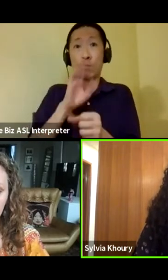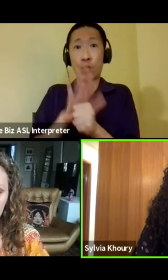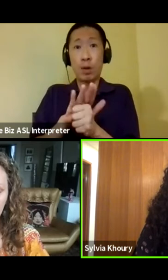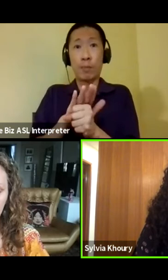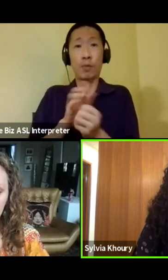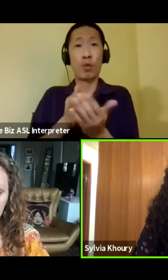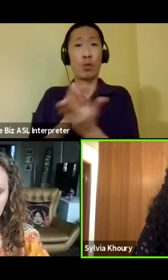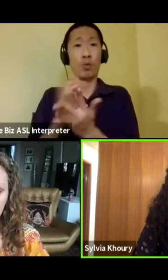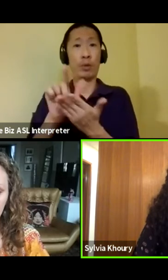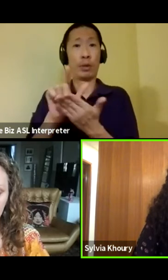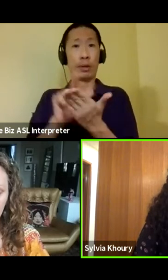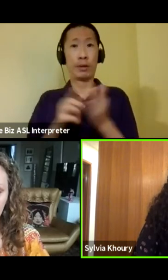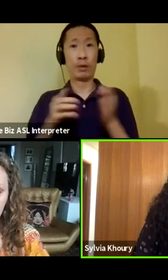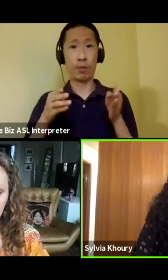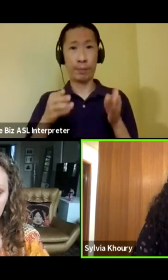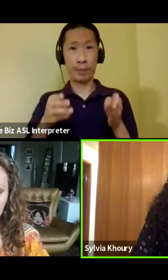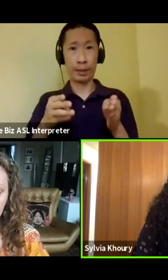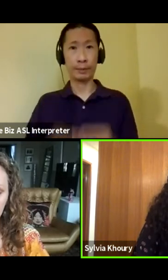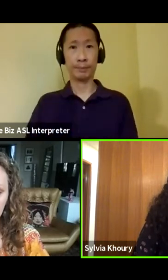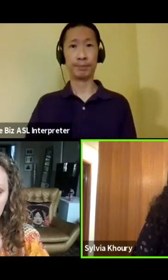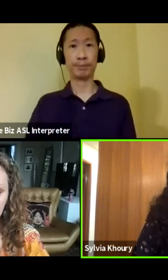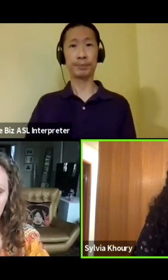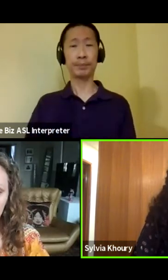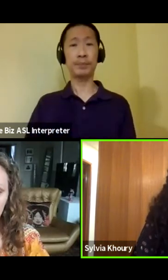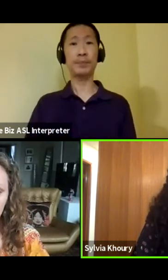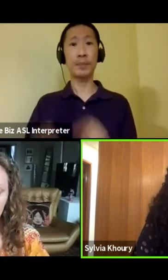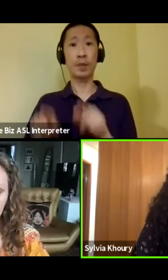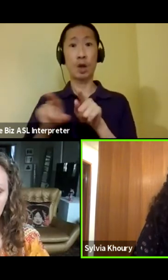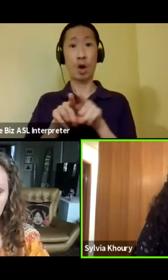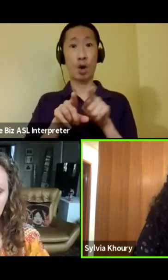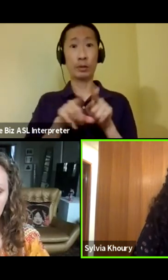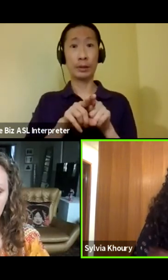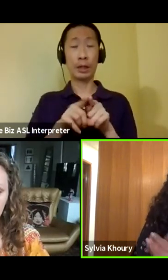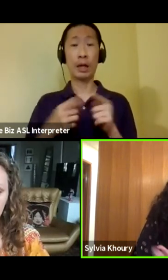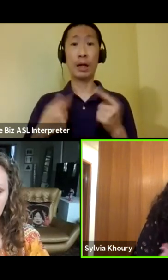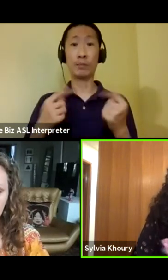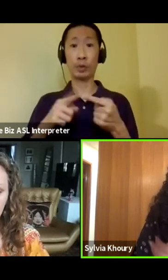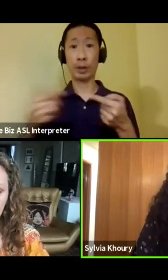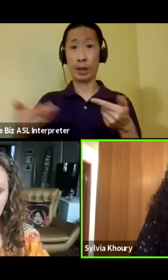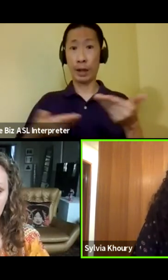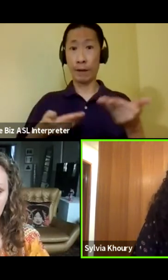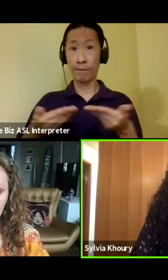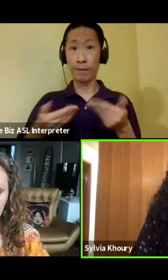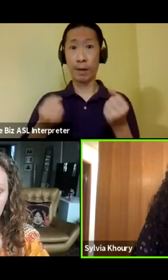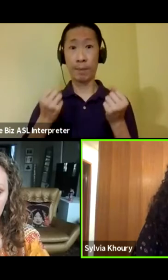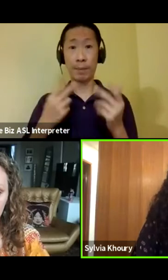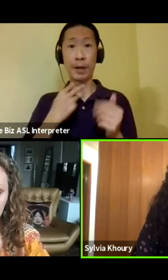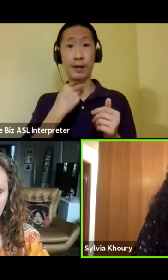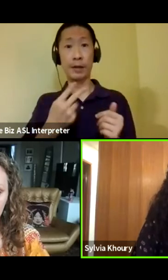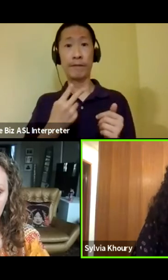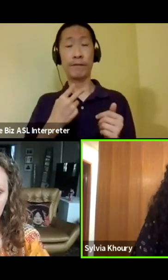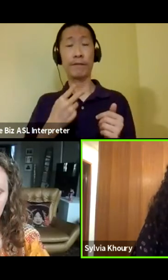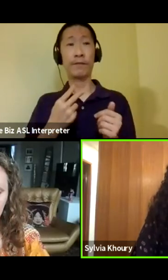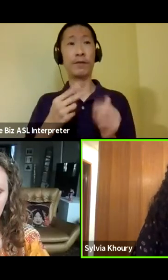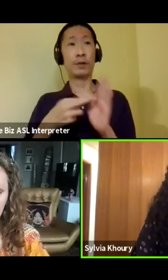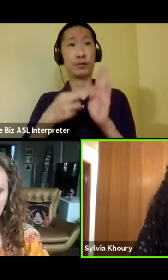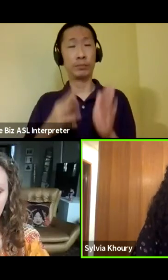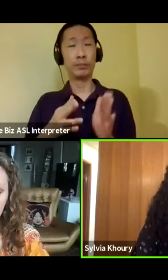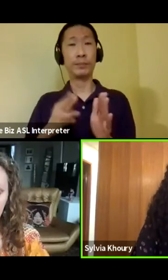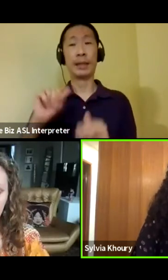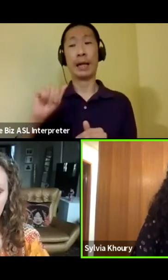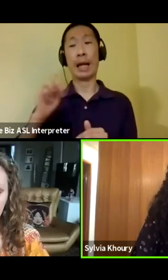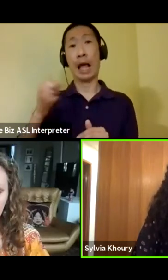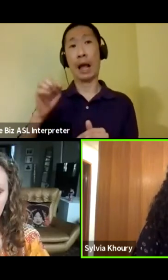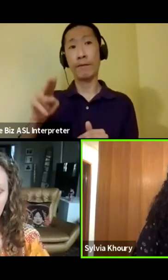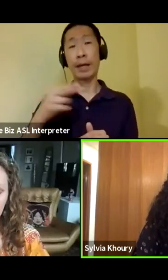means. I'm also in the midst of inviting many voices, particularly Afghan voices, to the